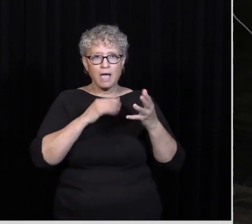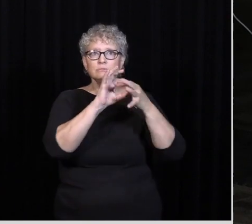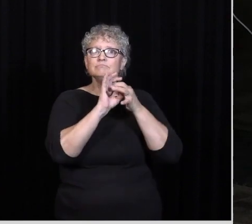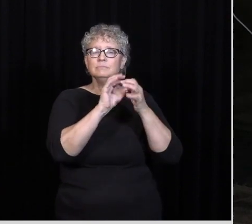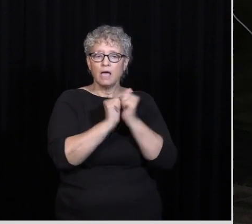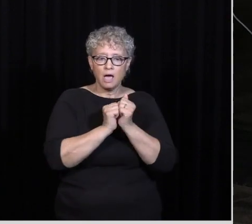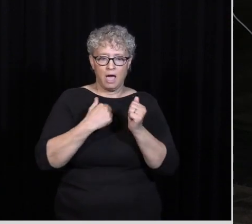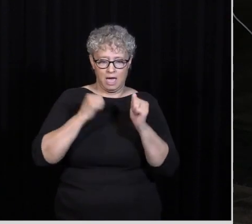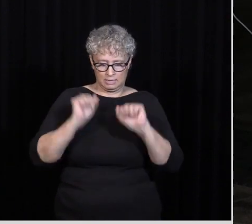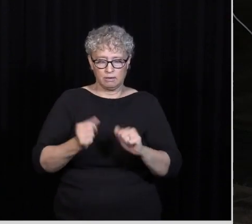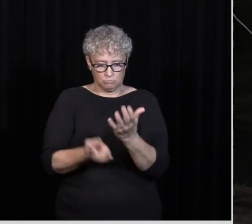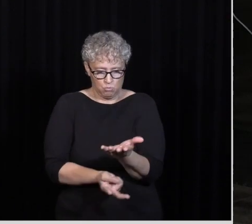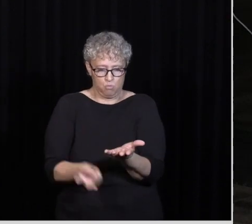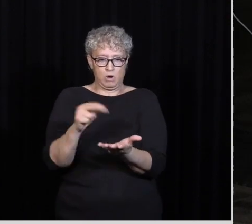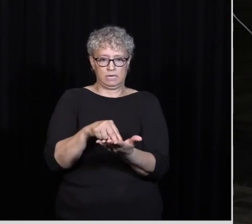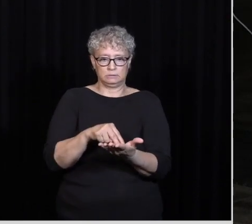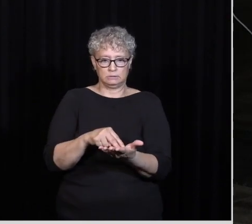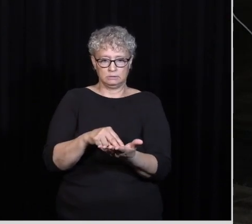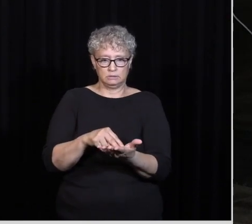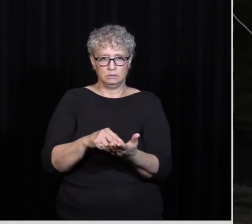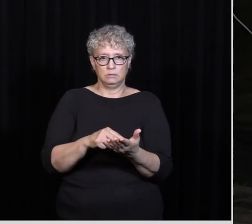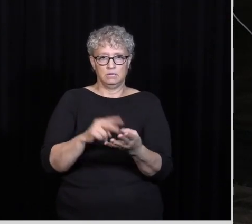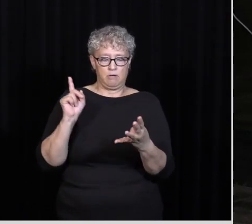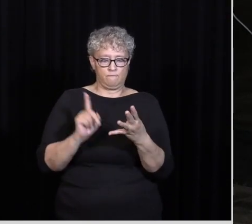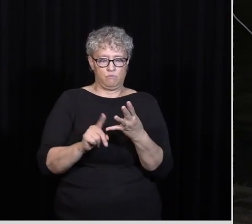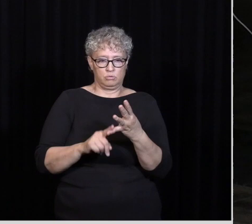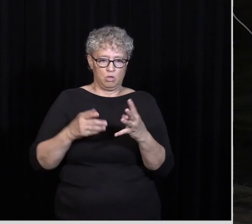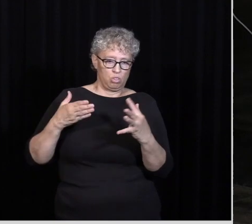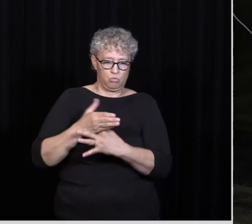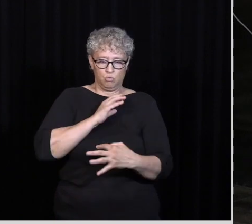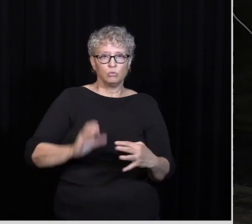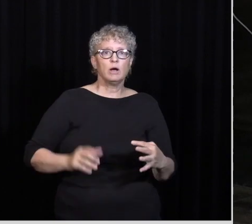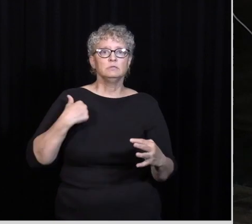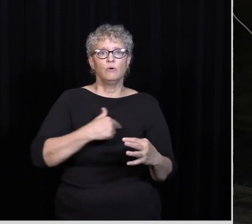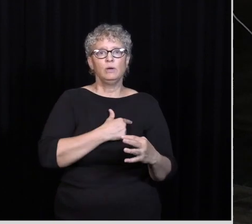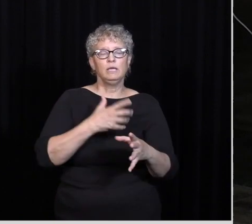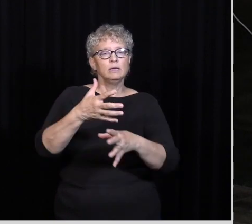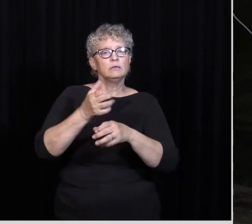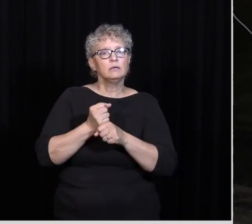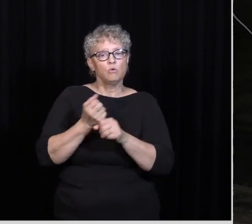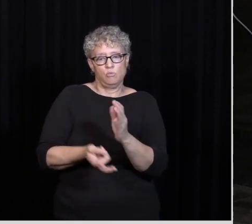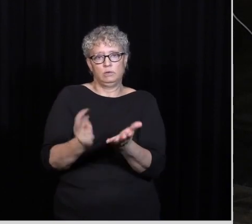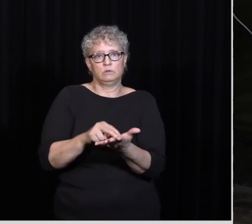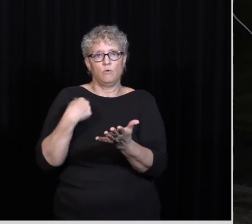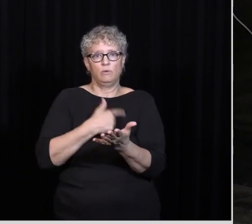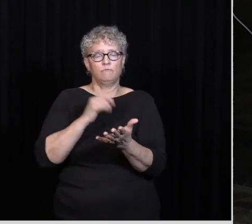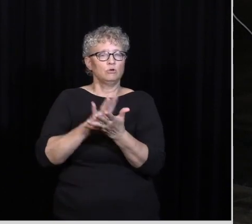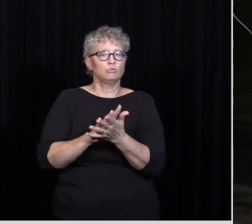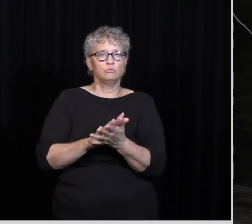And To Be Raised Again So That Fourth Through Christ We Gain Resurrection We Gain Glory